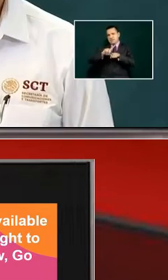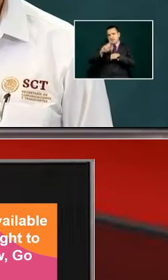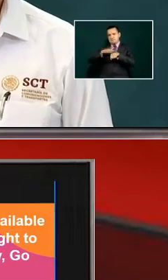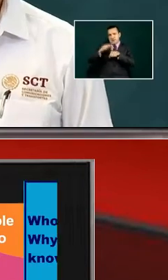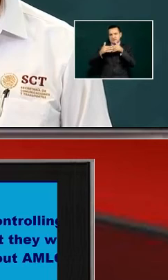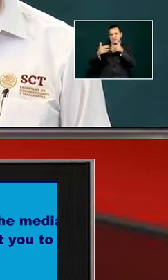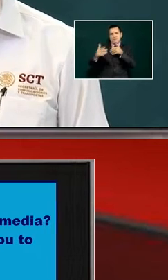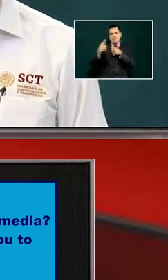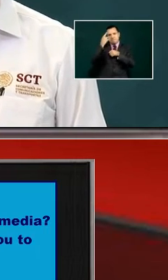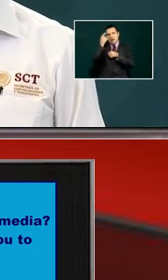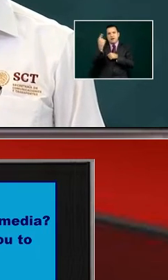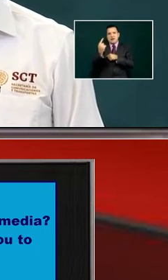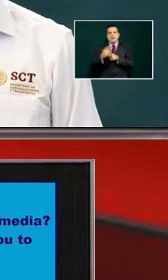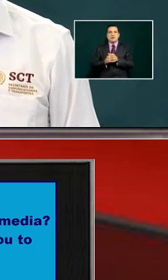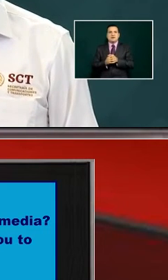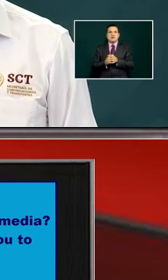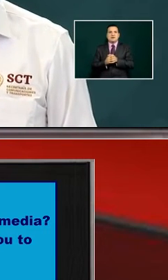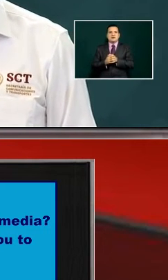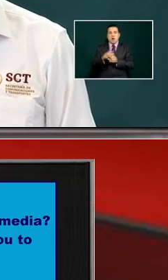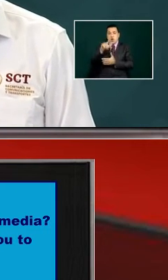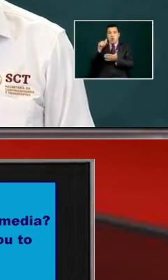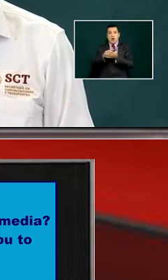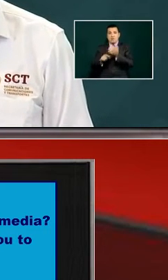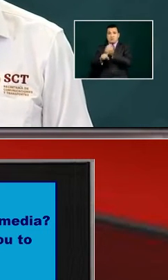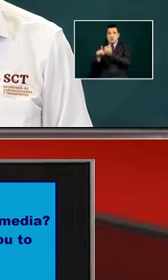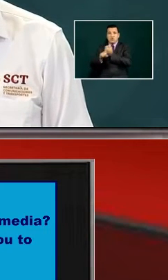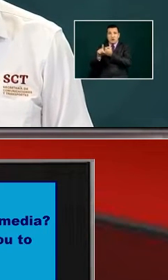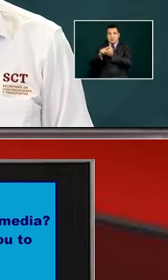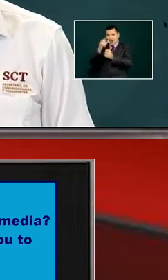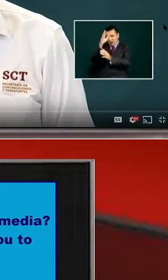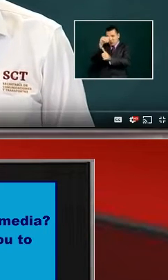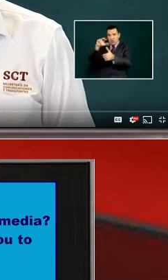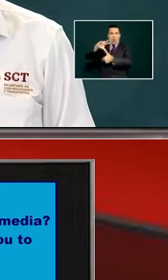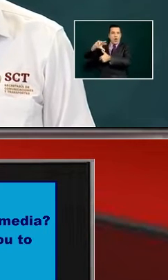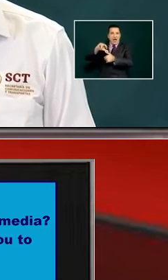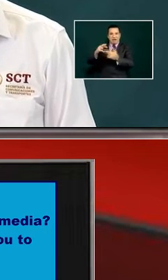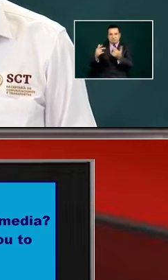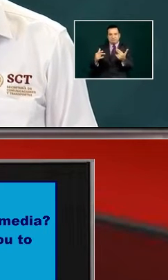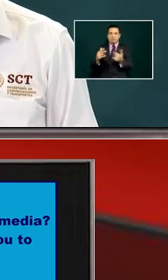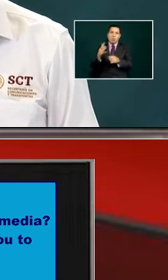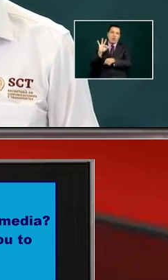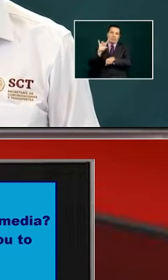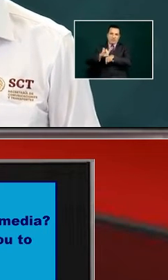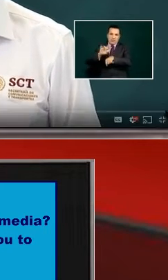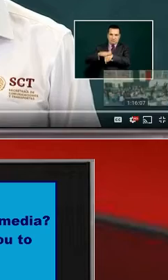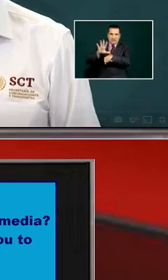20 days to attend to the zone with the problems with um